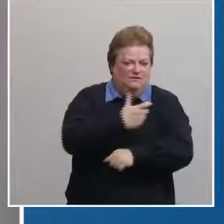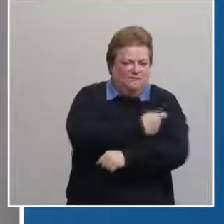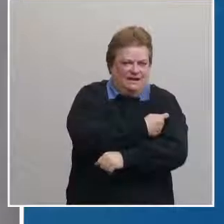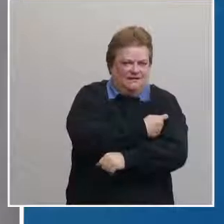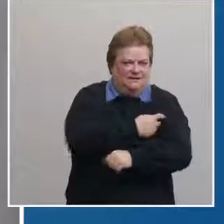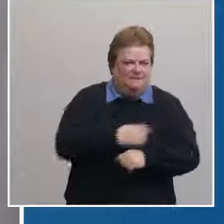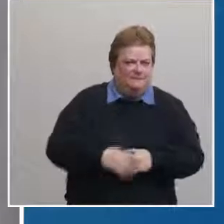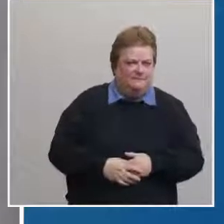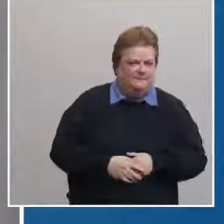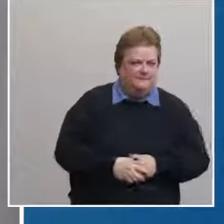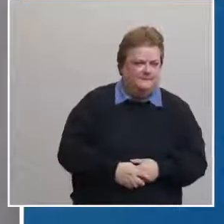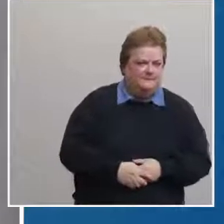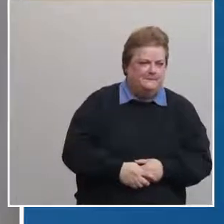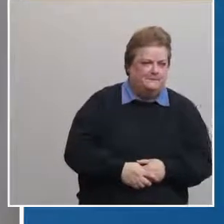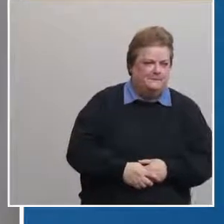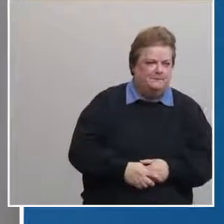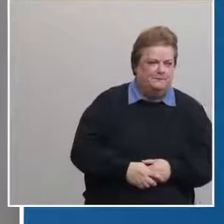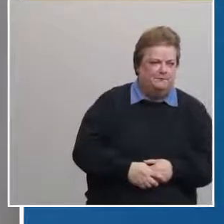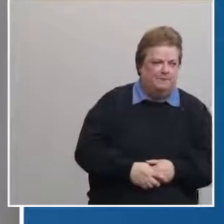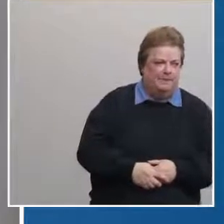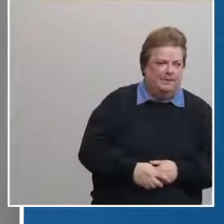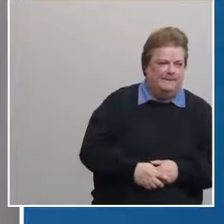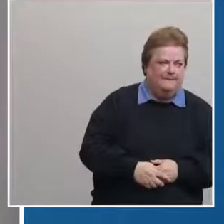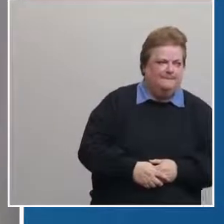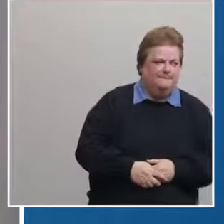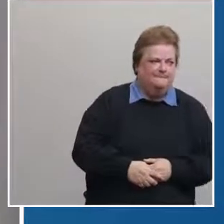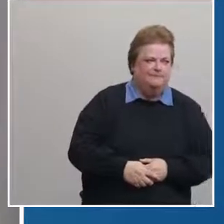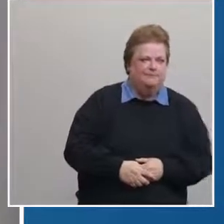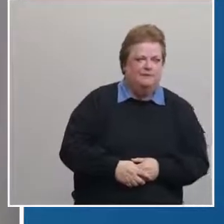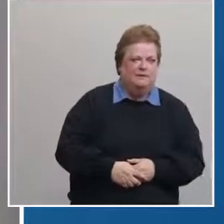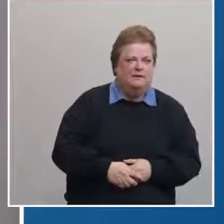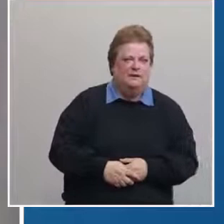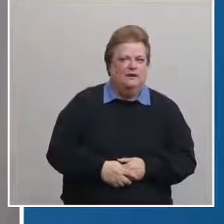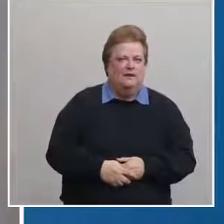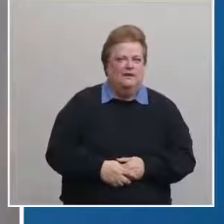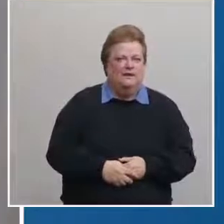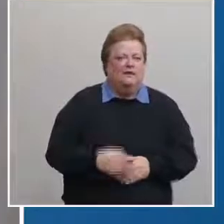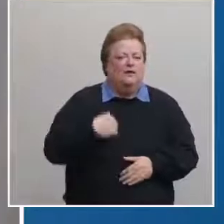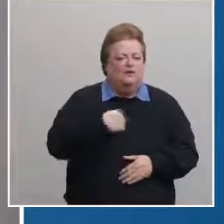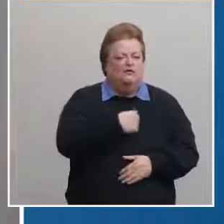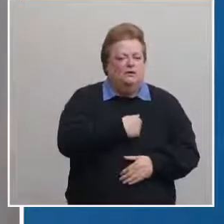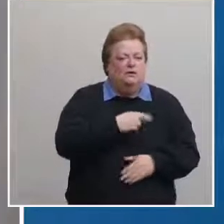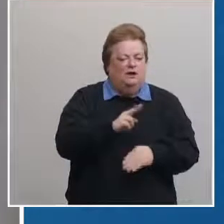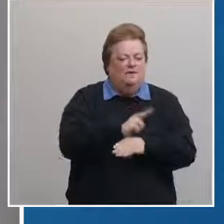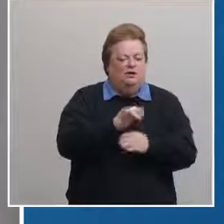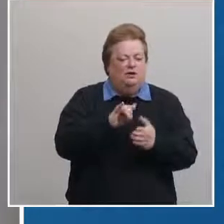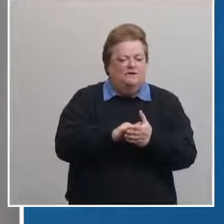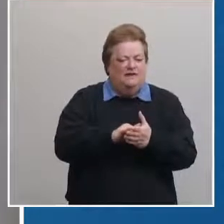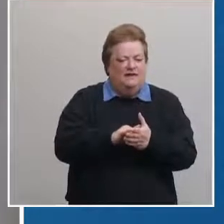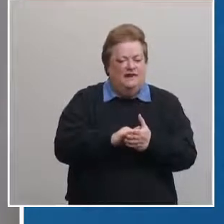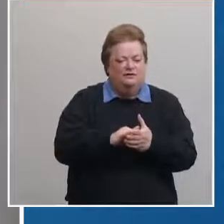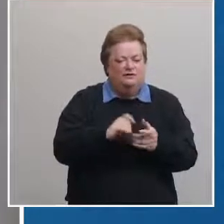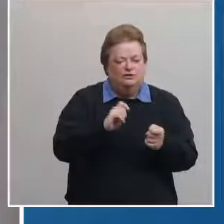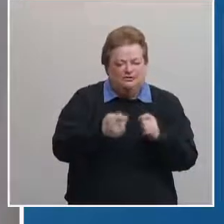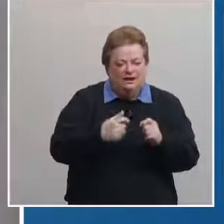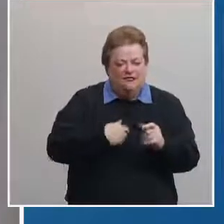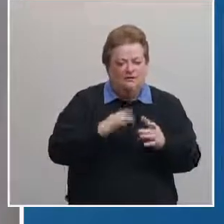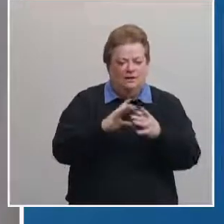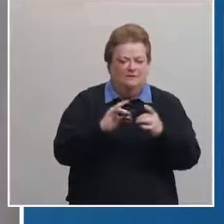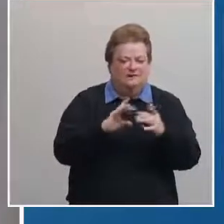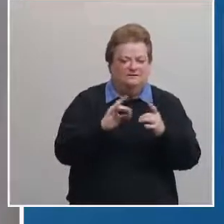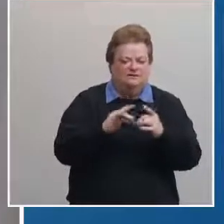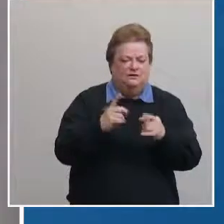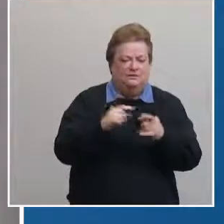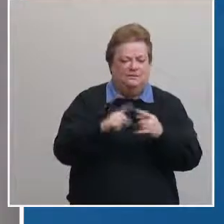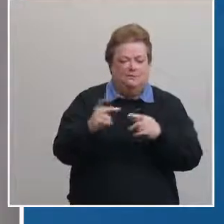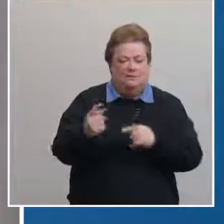so we've used to change our messaging when we have people register